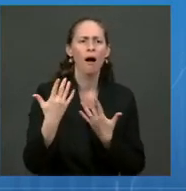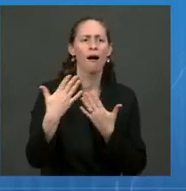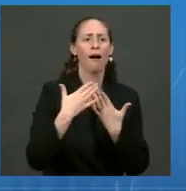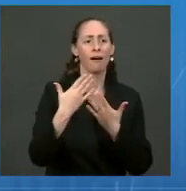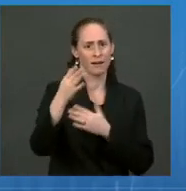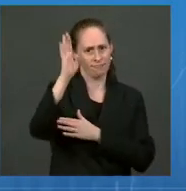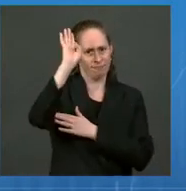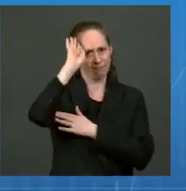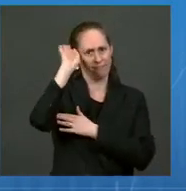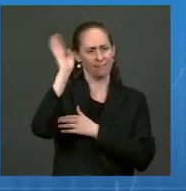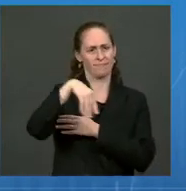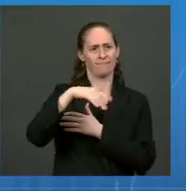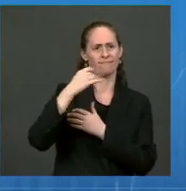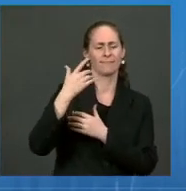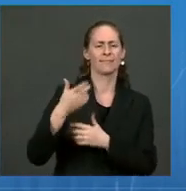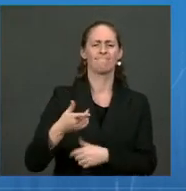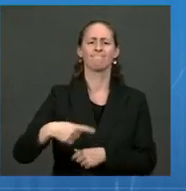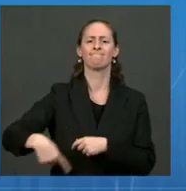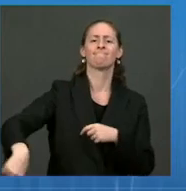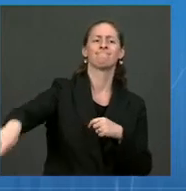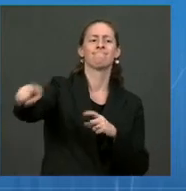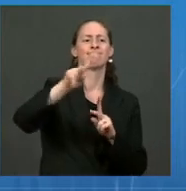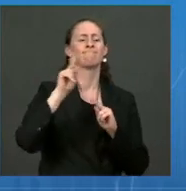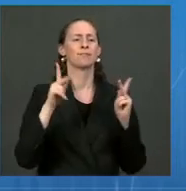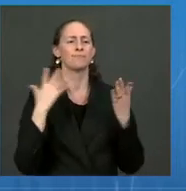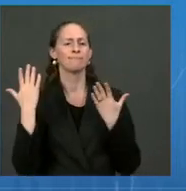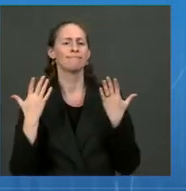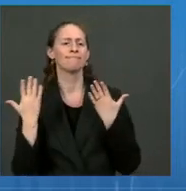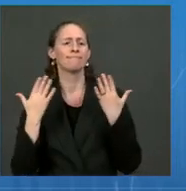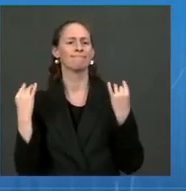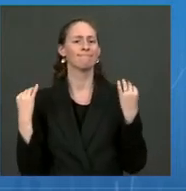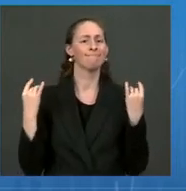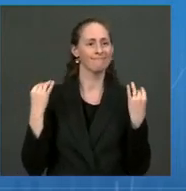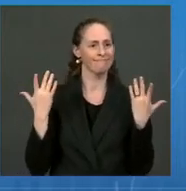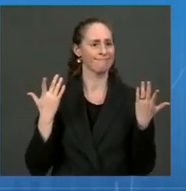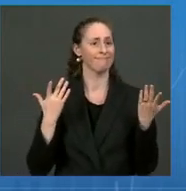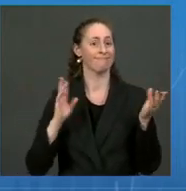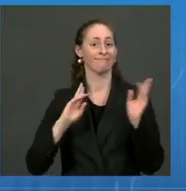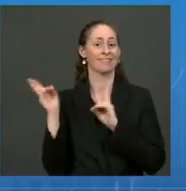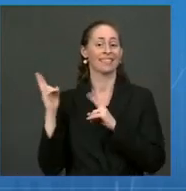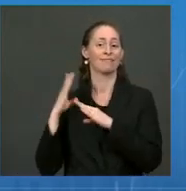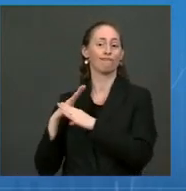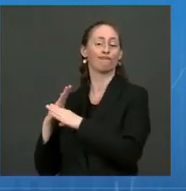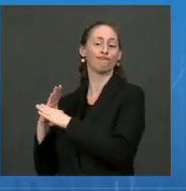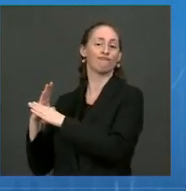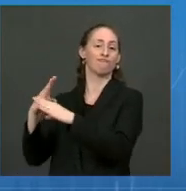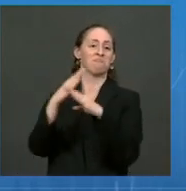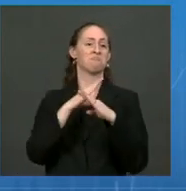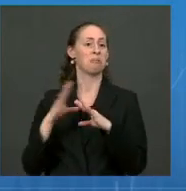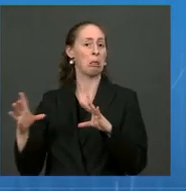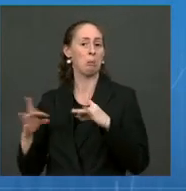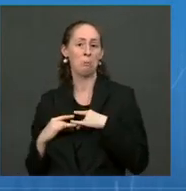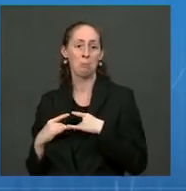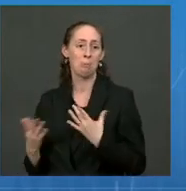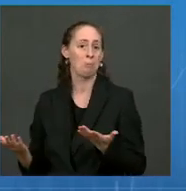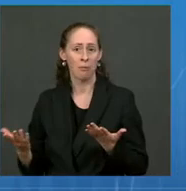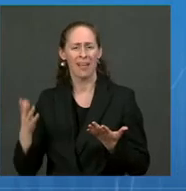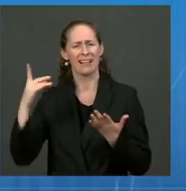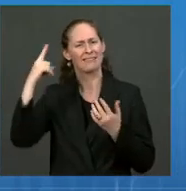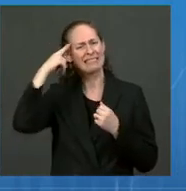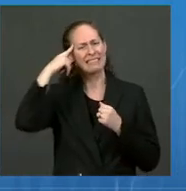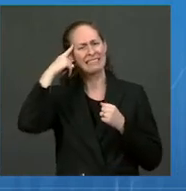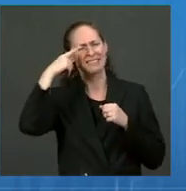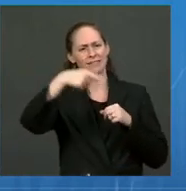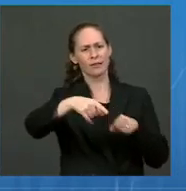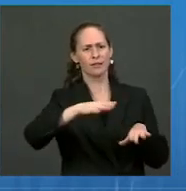as possible to protect them against COVID-19. This includes protecting our children and understanding